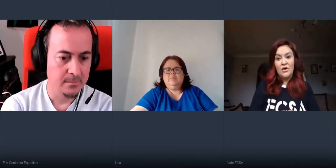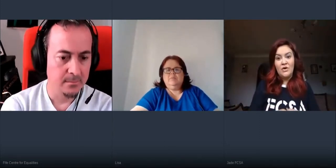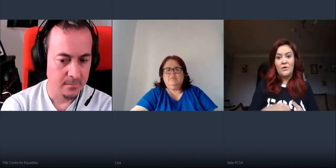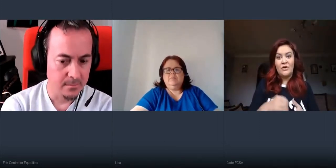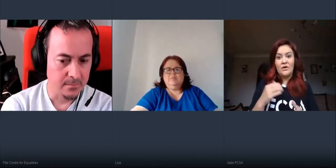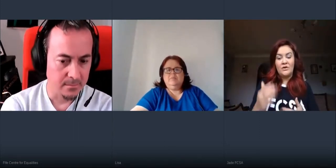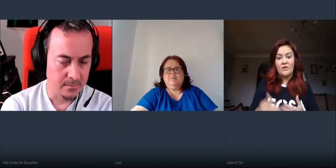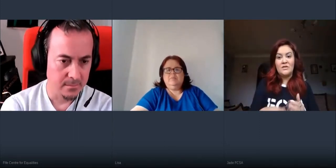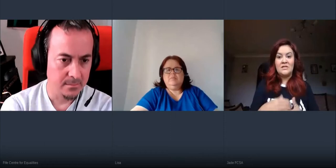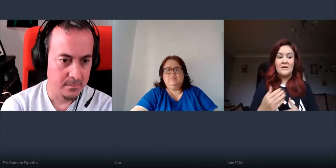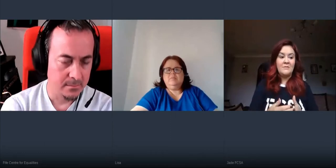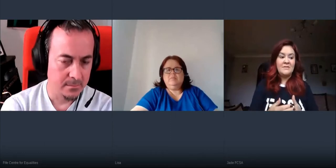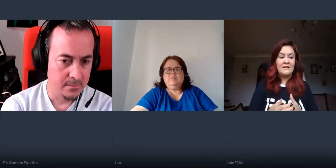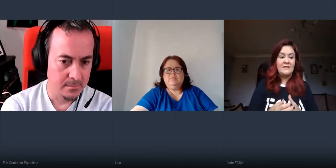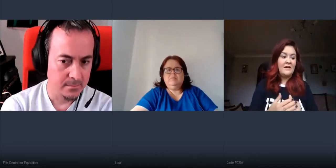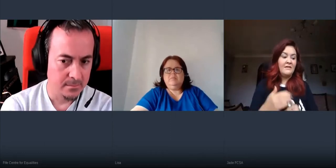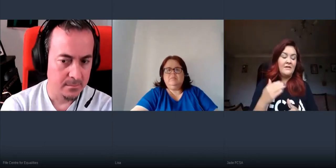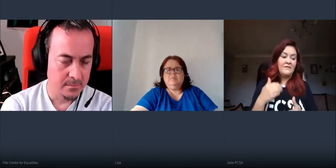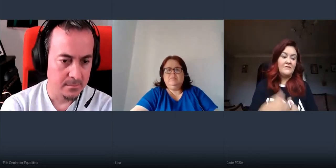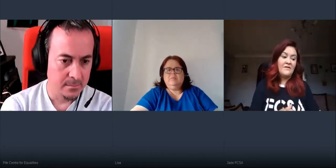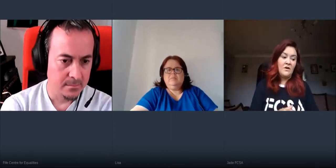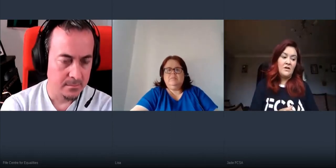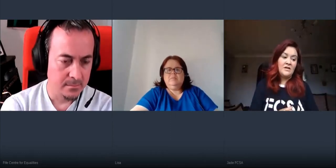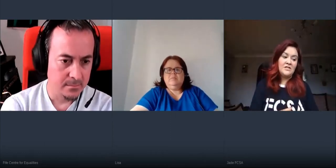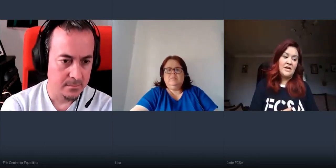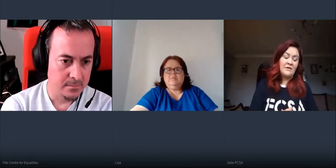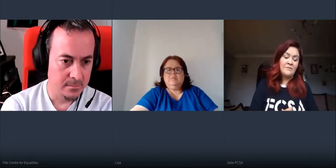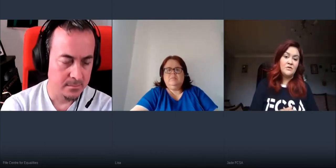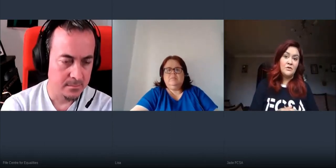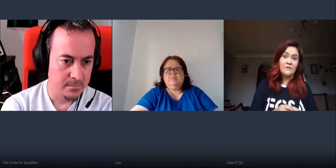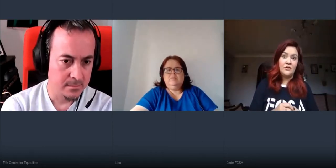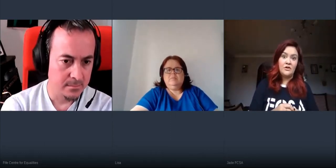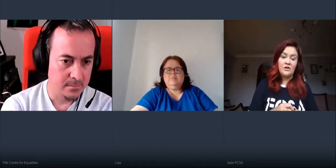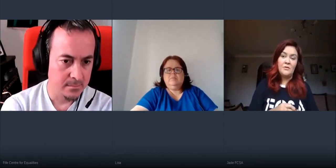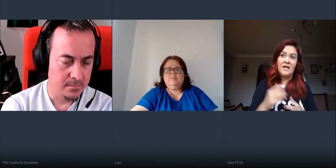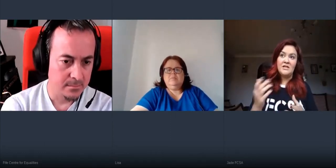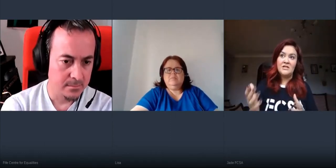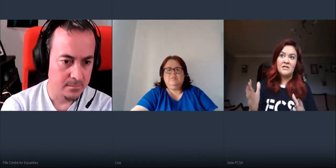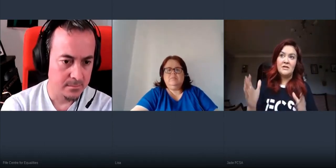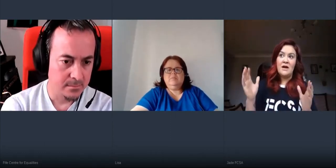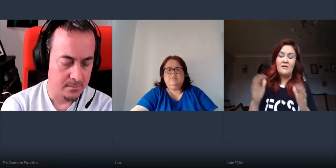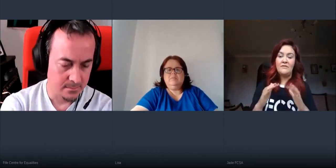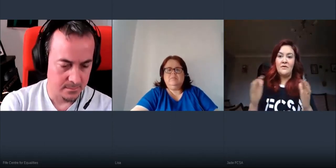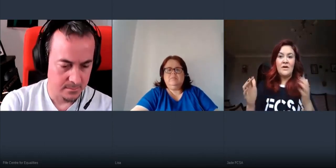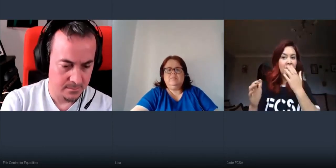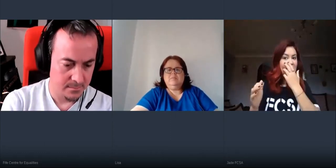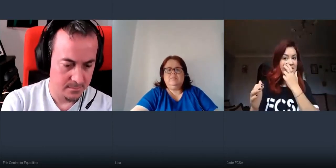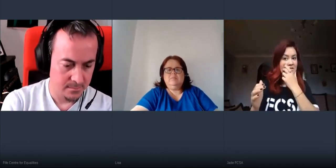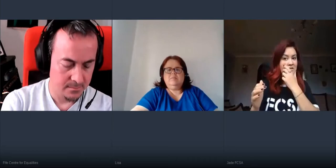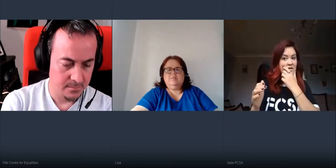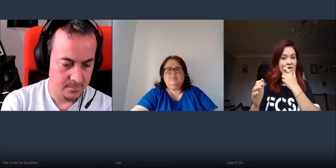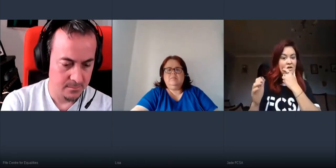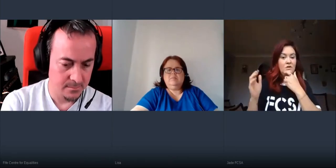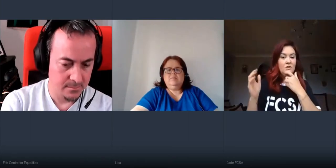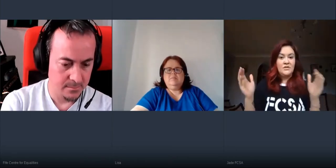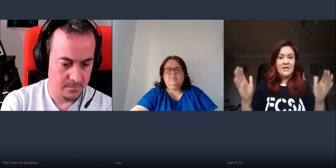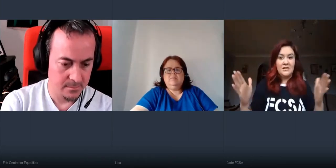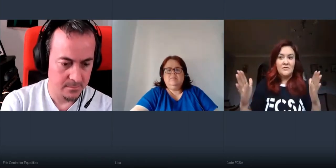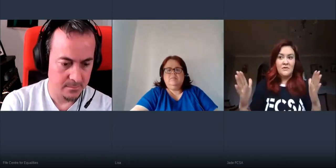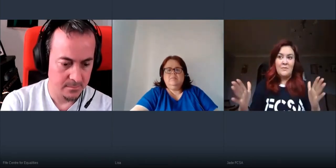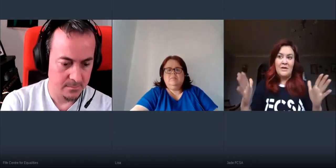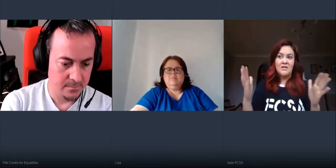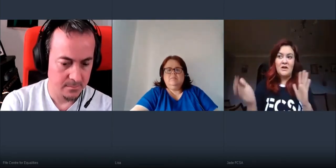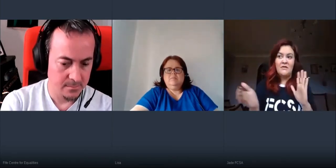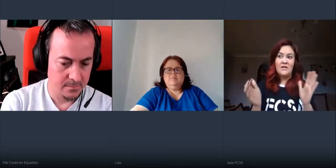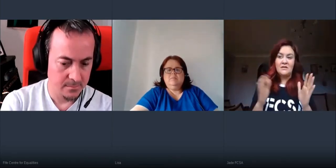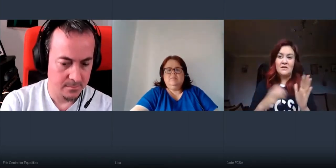we're they're constantly updating that the fife college and sort of communication team have created this new section of the